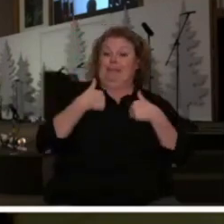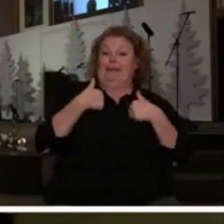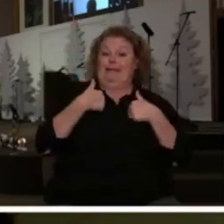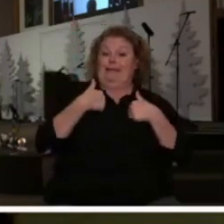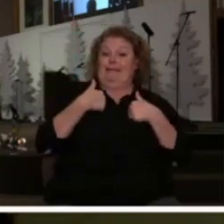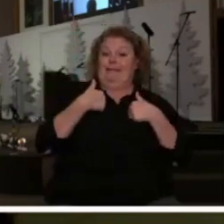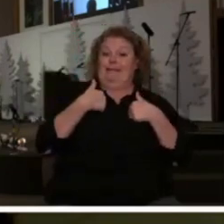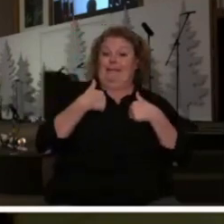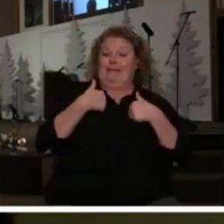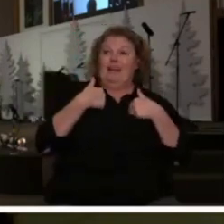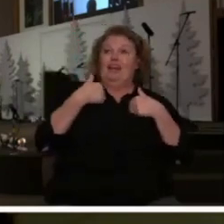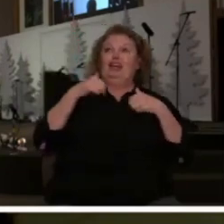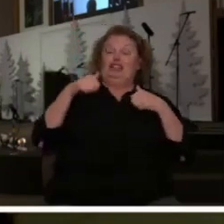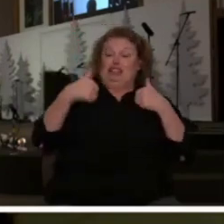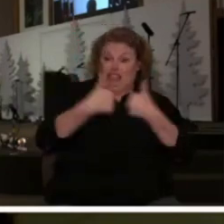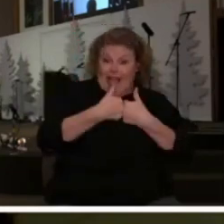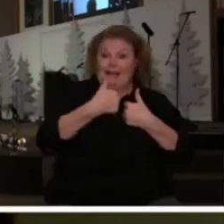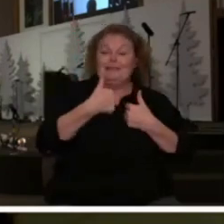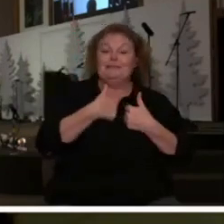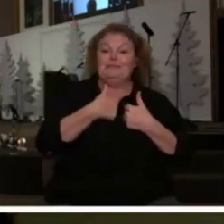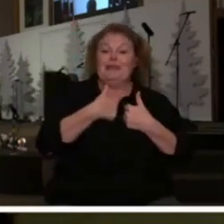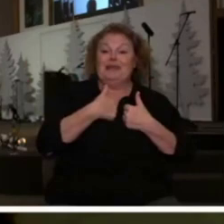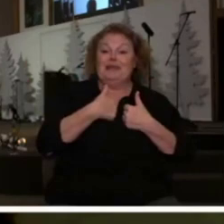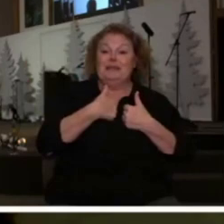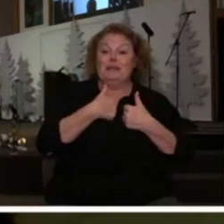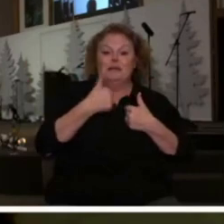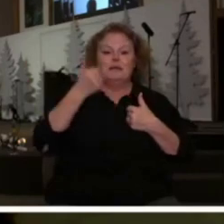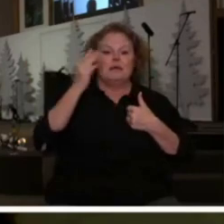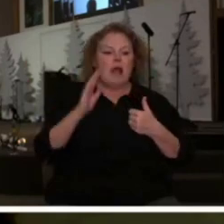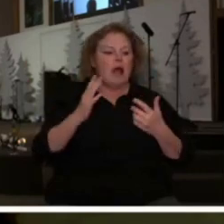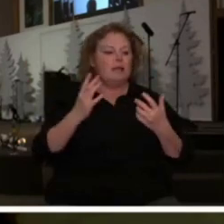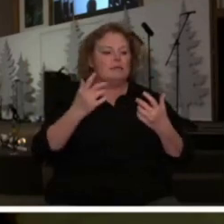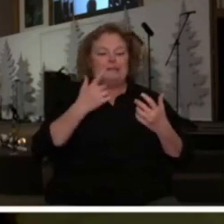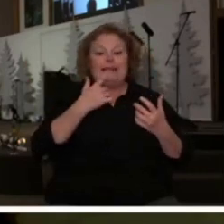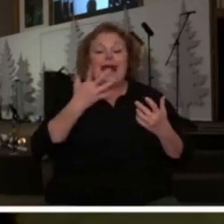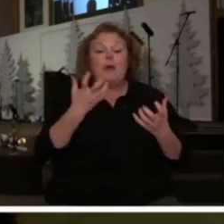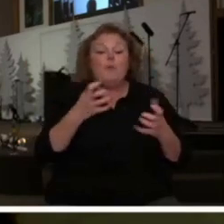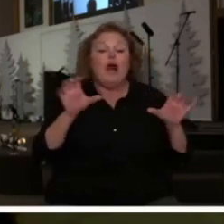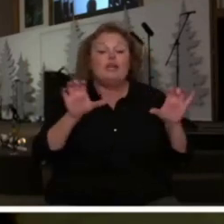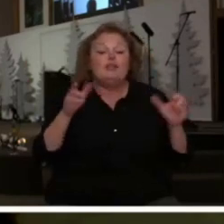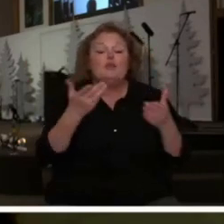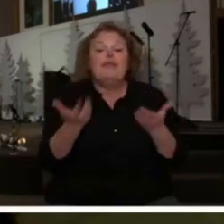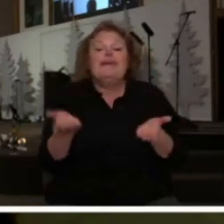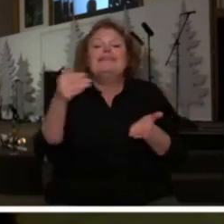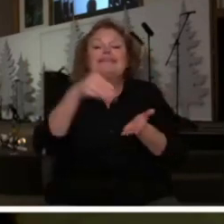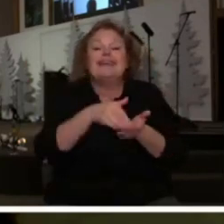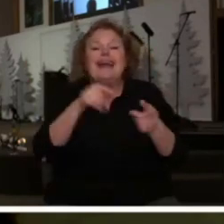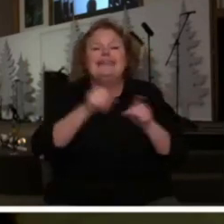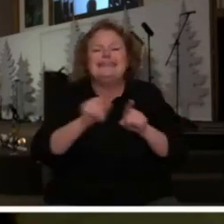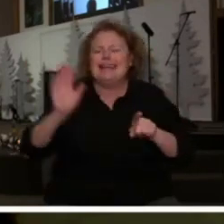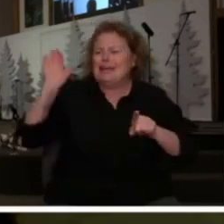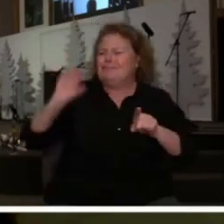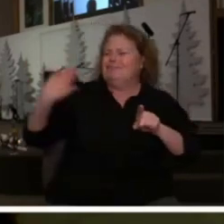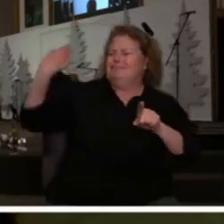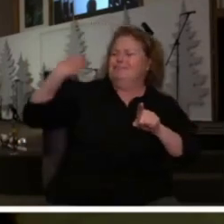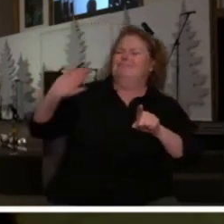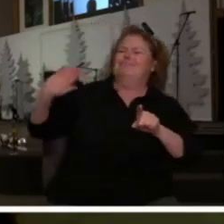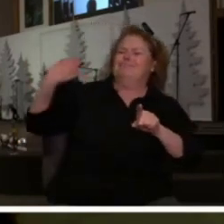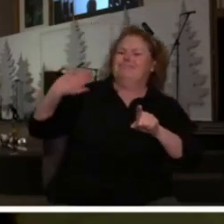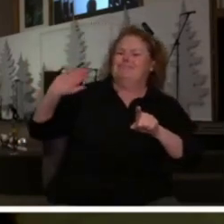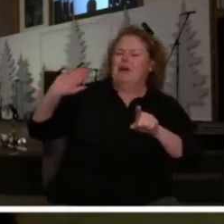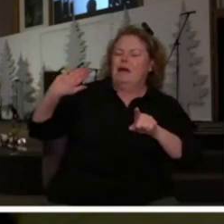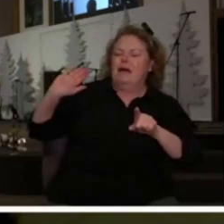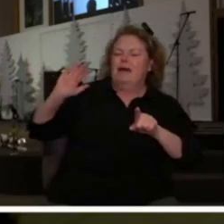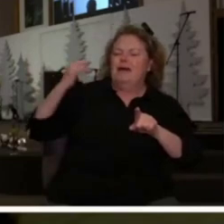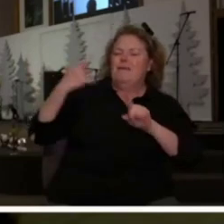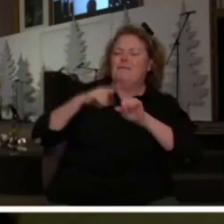that He wants to do things again, but we as individuals and we as a corporate church, part of a worldwide